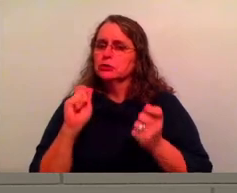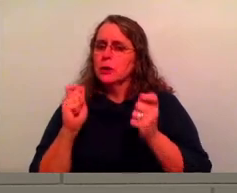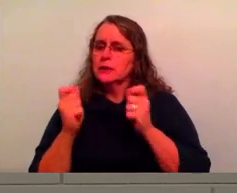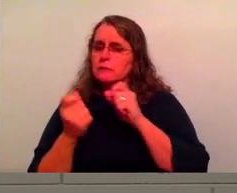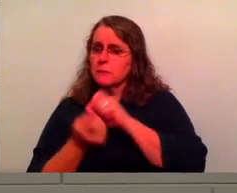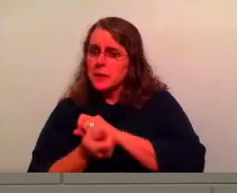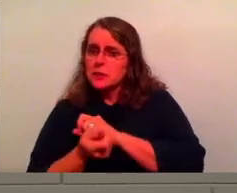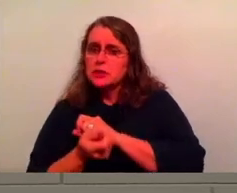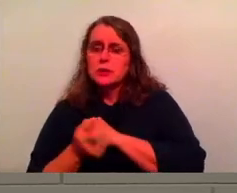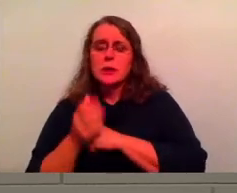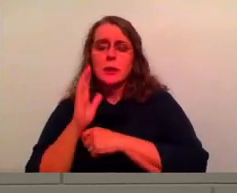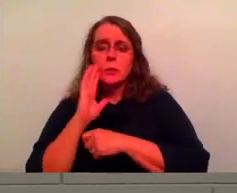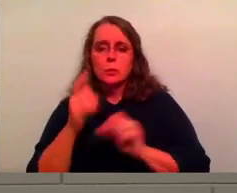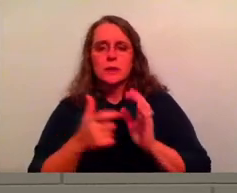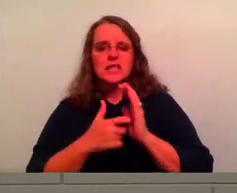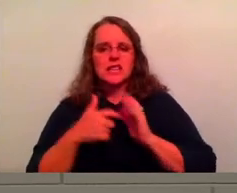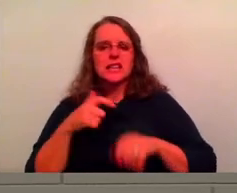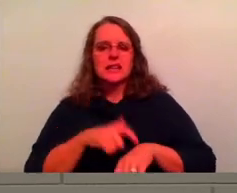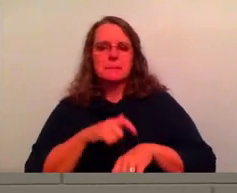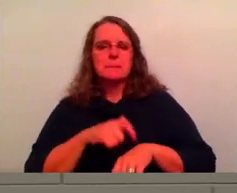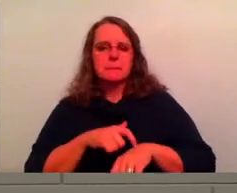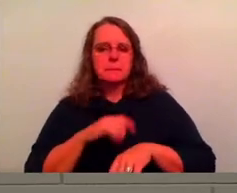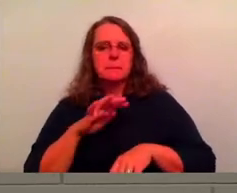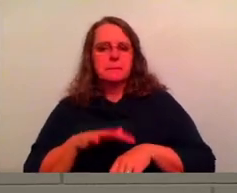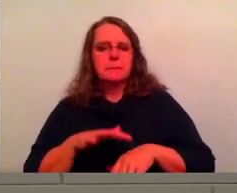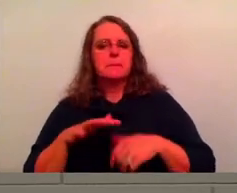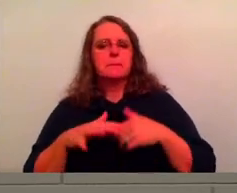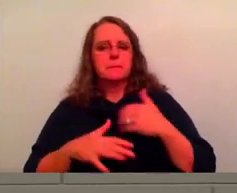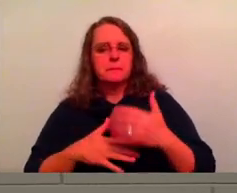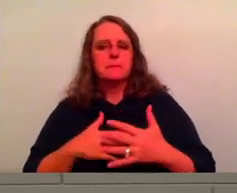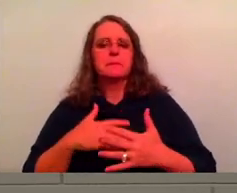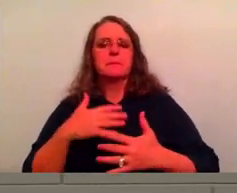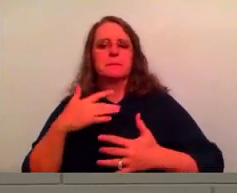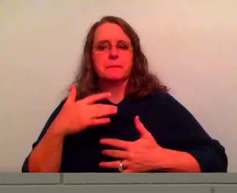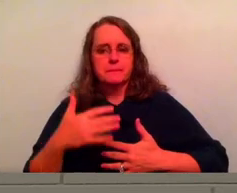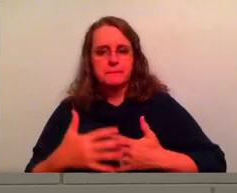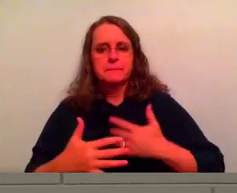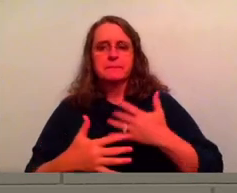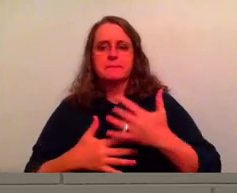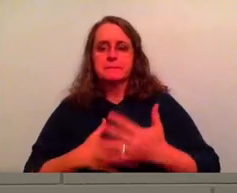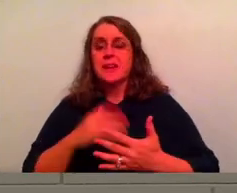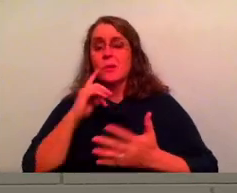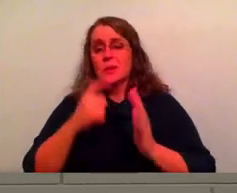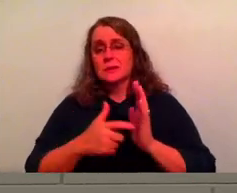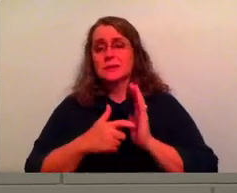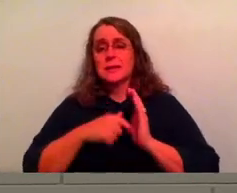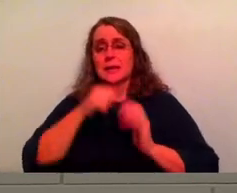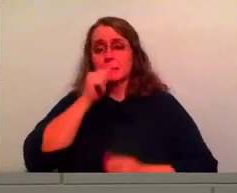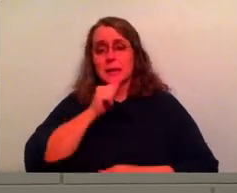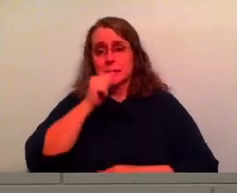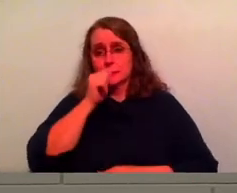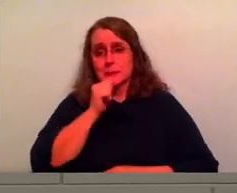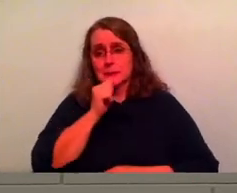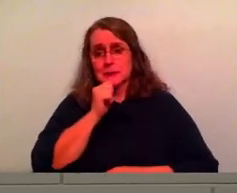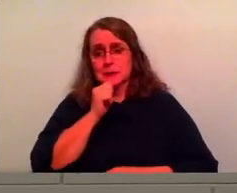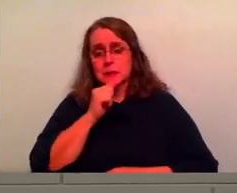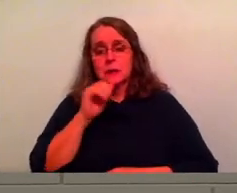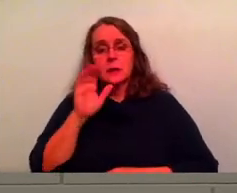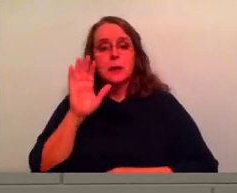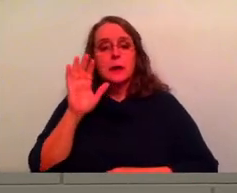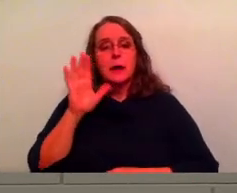going to take time. It's going to take time. It's going to take some patience. Uh, a guy like pastor Brian Loritz,